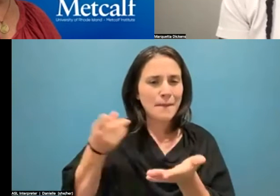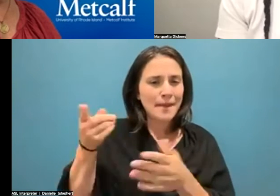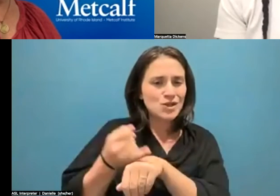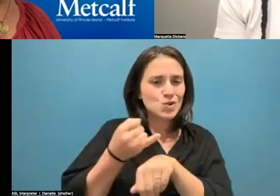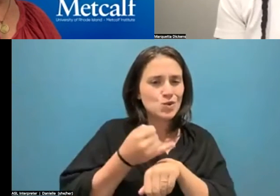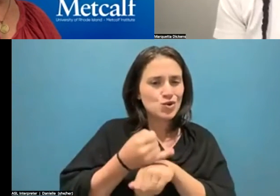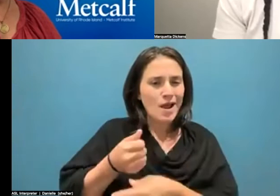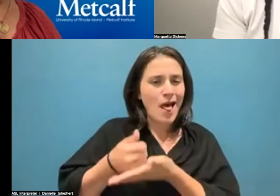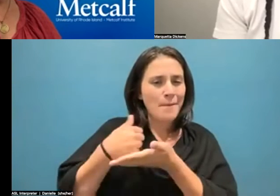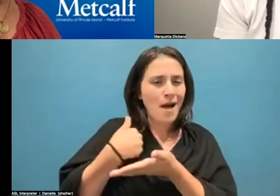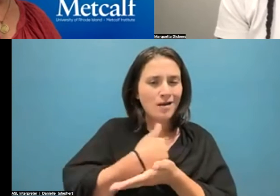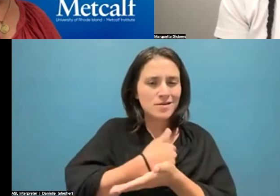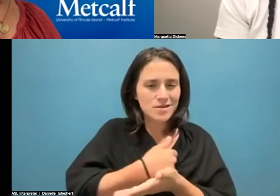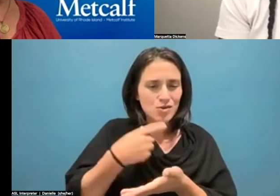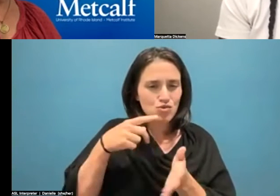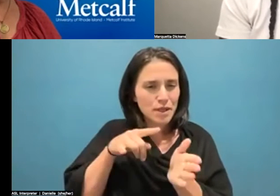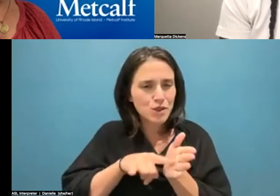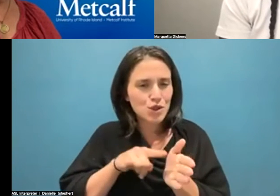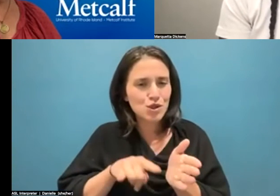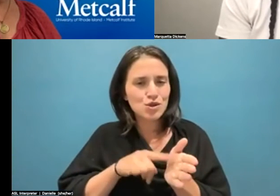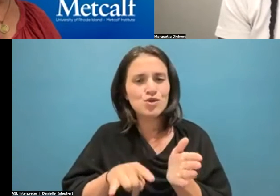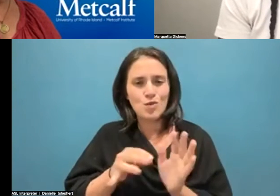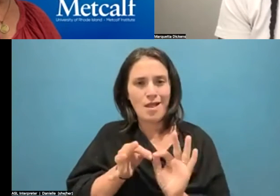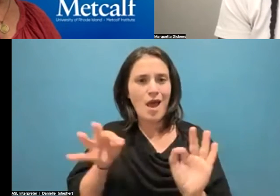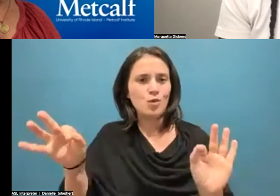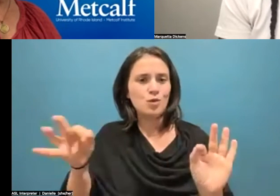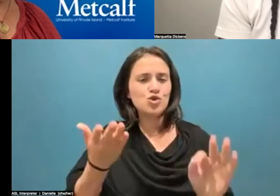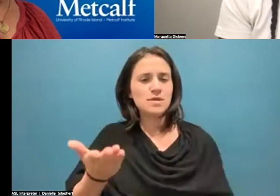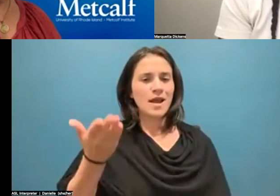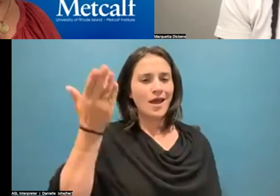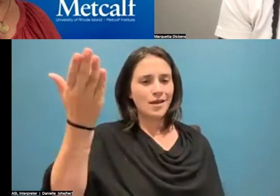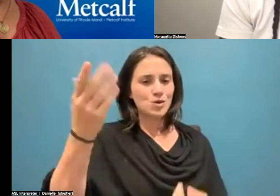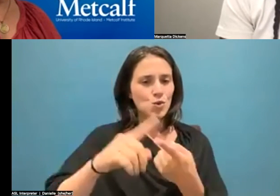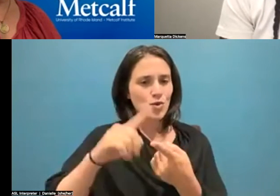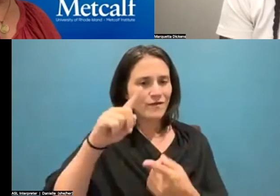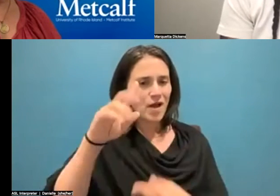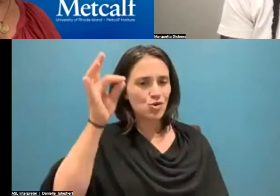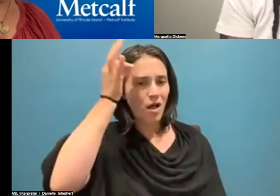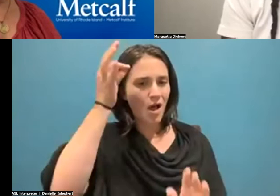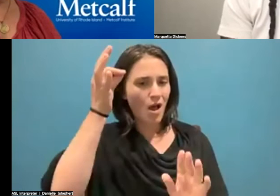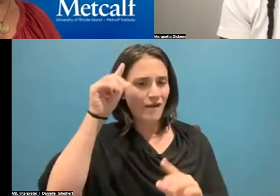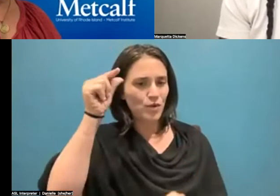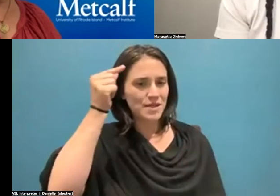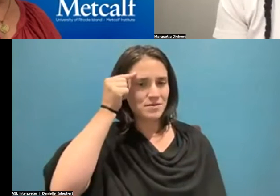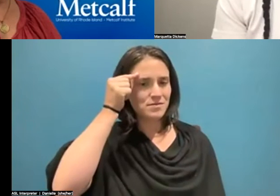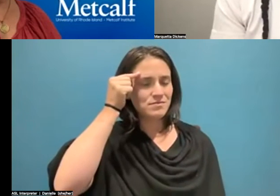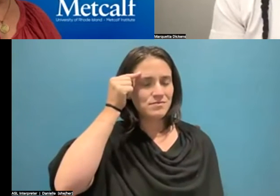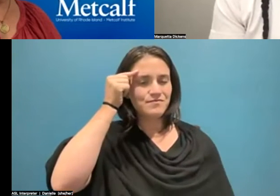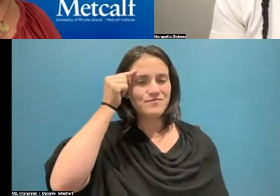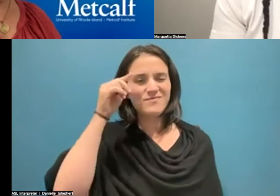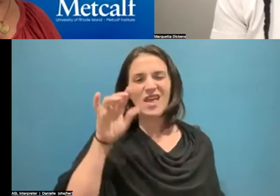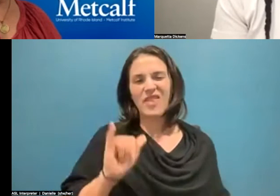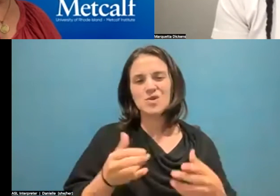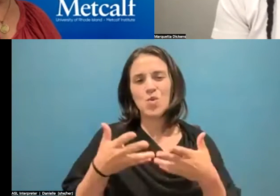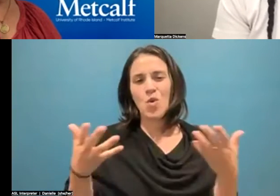help us with the language to take forward to our local, state, and federal governments. And that's what Freedom War is looking to